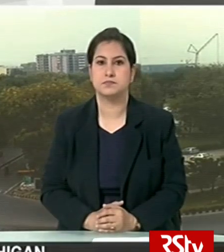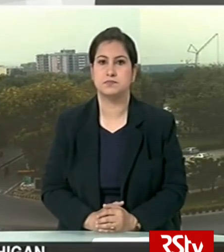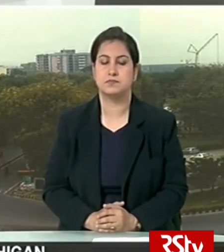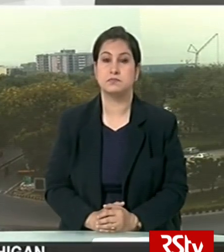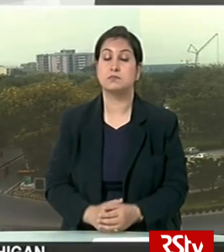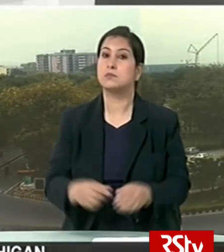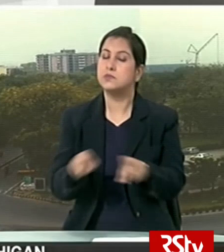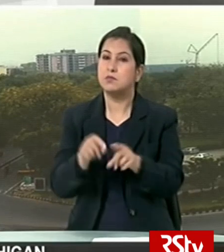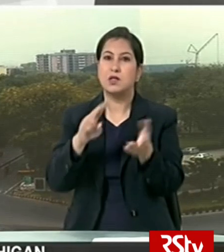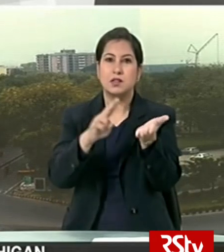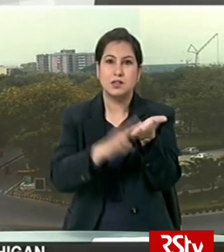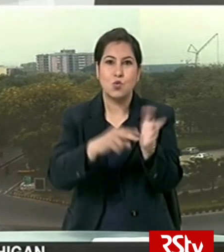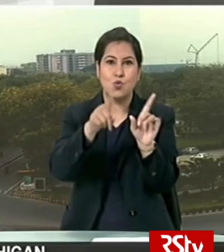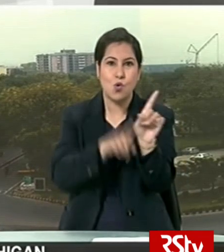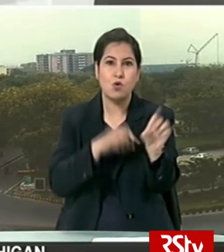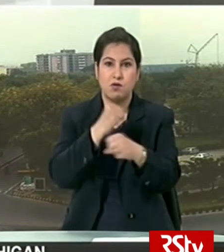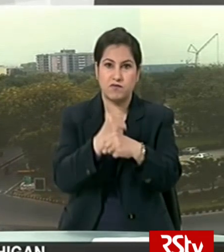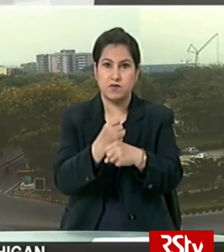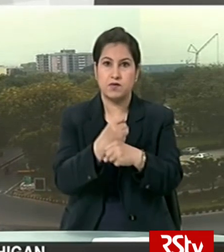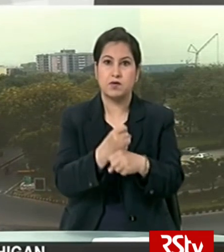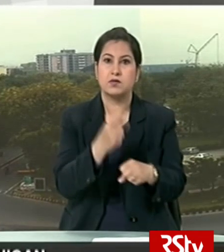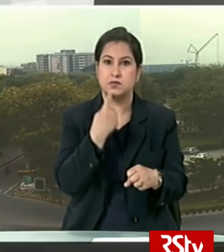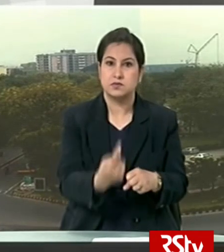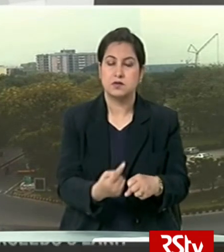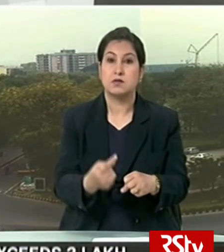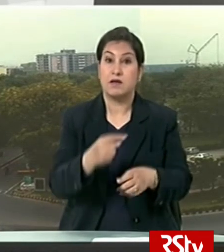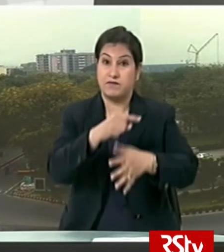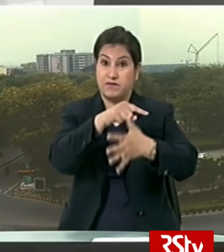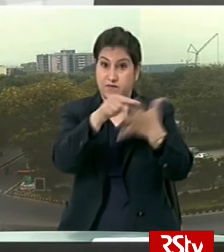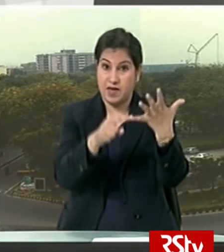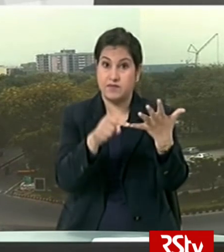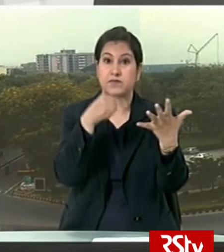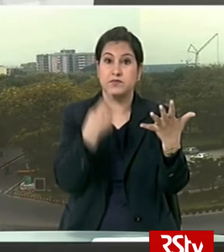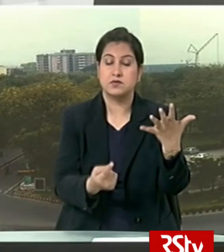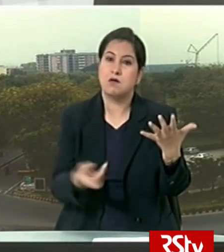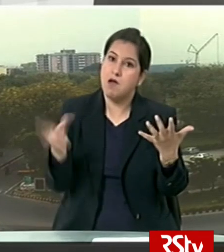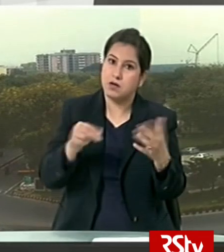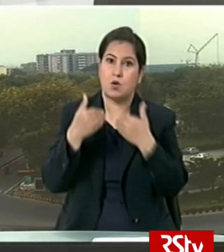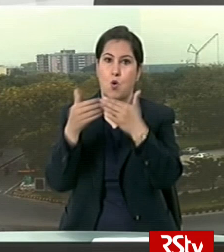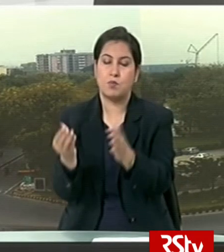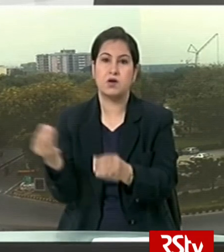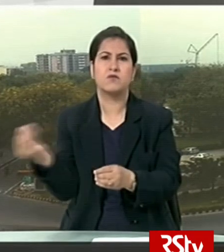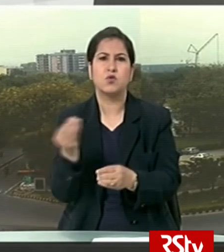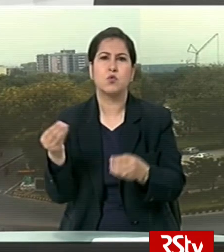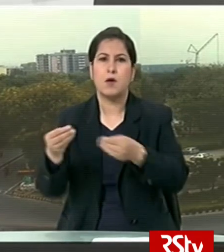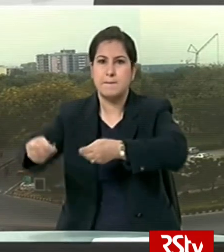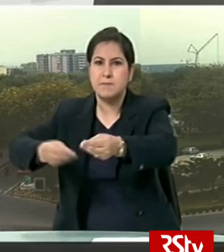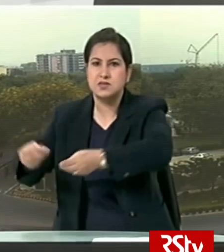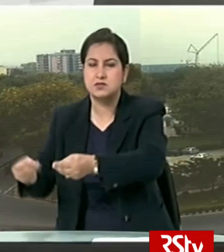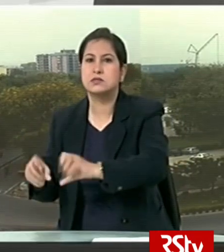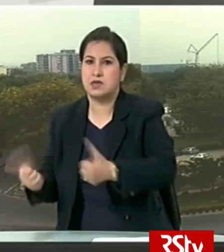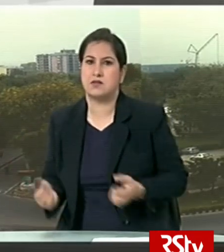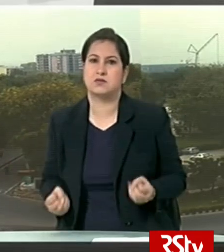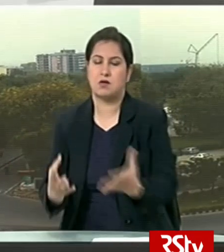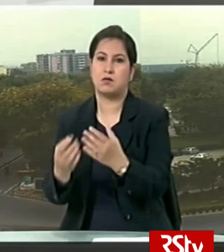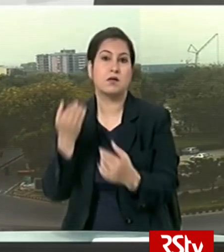Meanwhile, New York Governor Andrew Cuomo has said that five regions of New York State can be reopened and some businesses can resume functioning